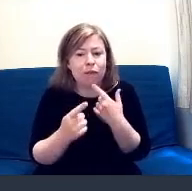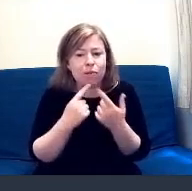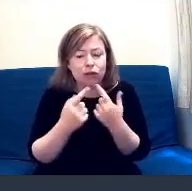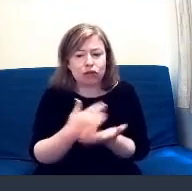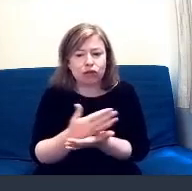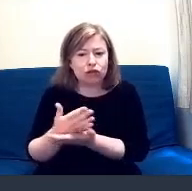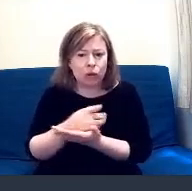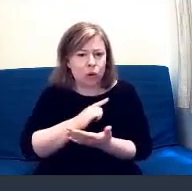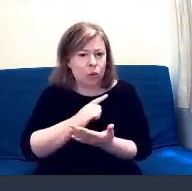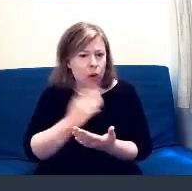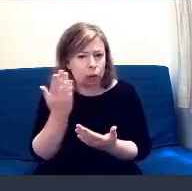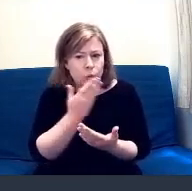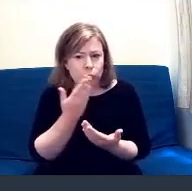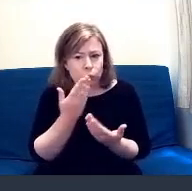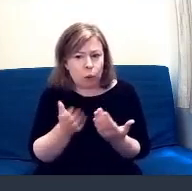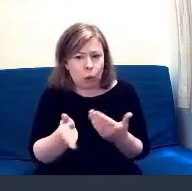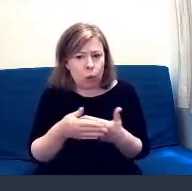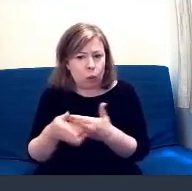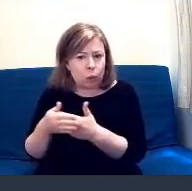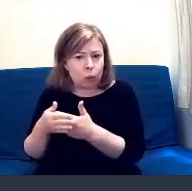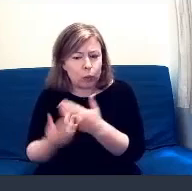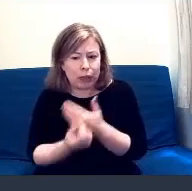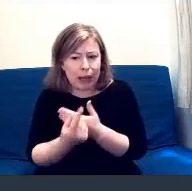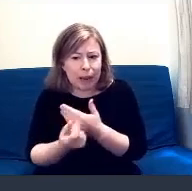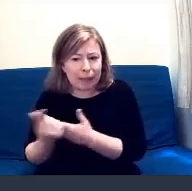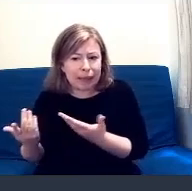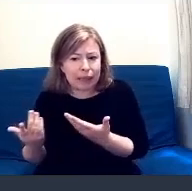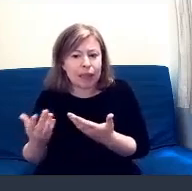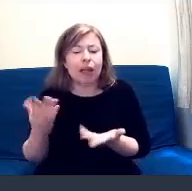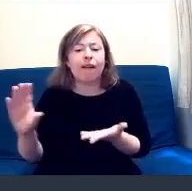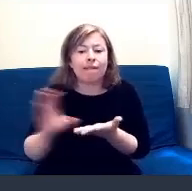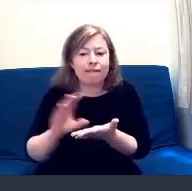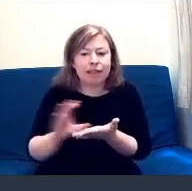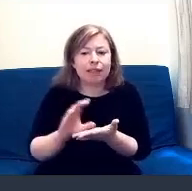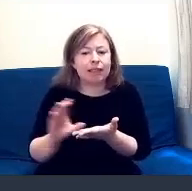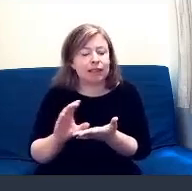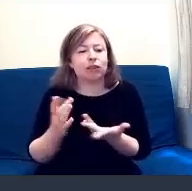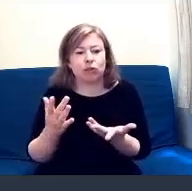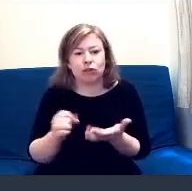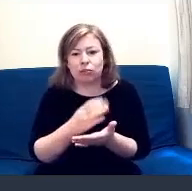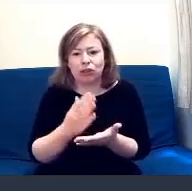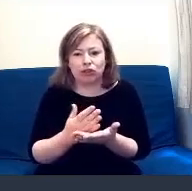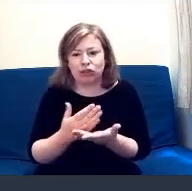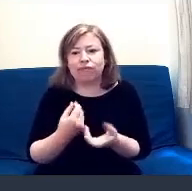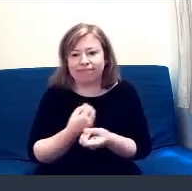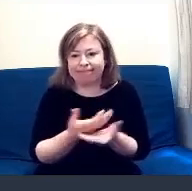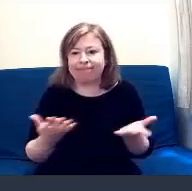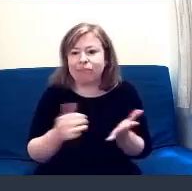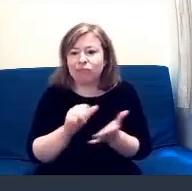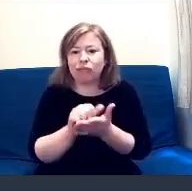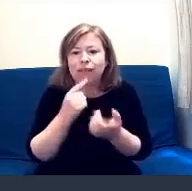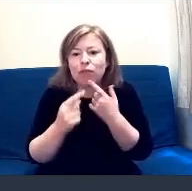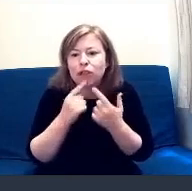closures, funding, that kind of thing. So it's been a learning experience. Okay,